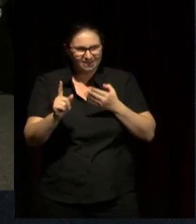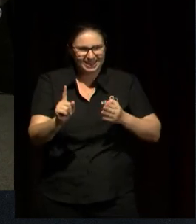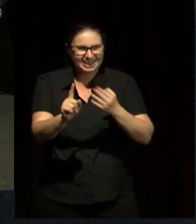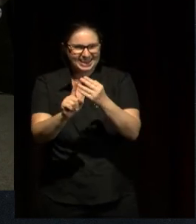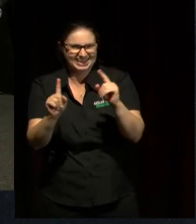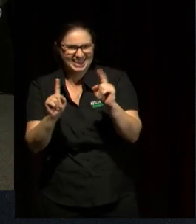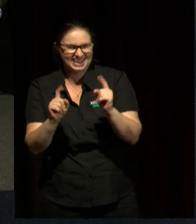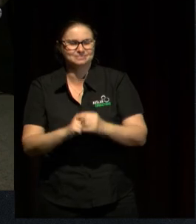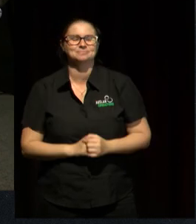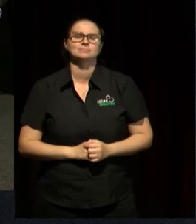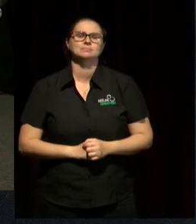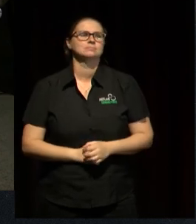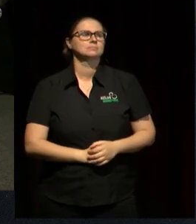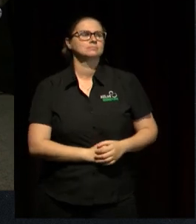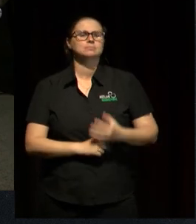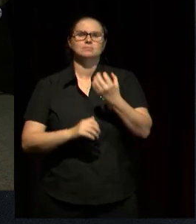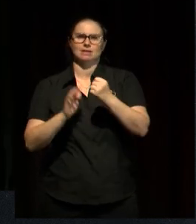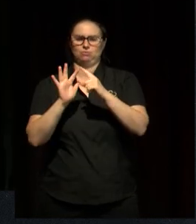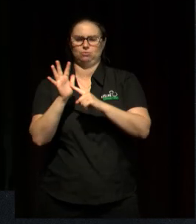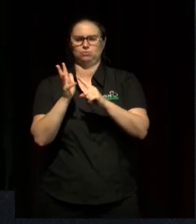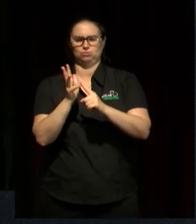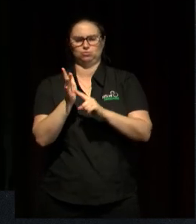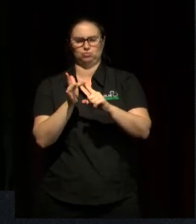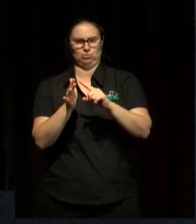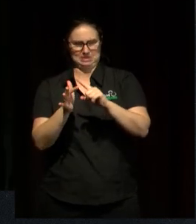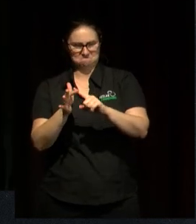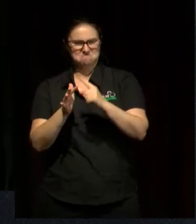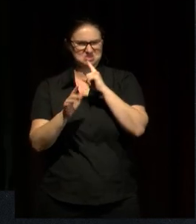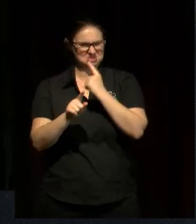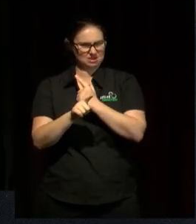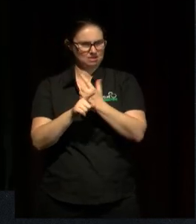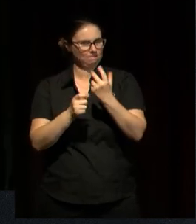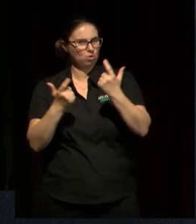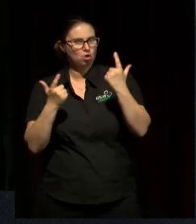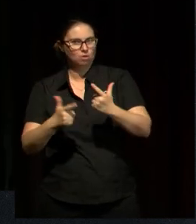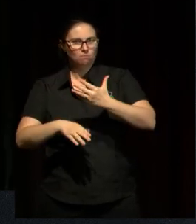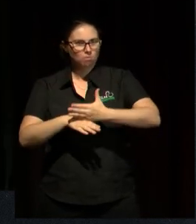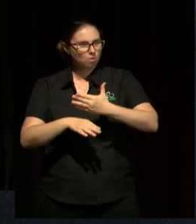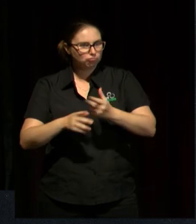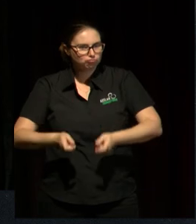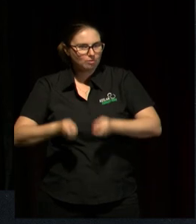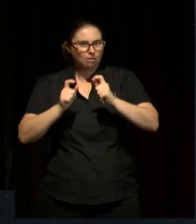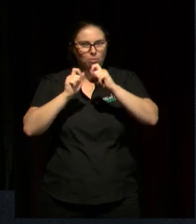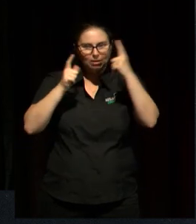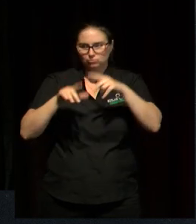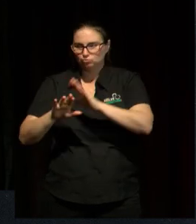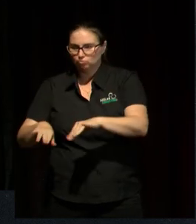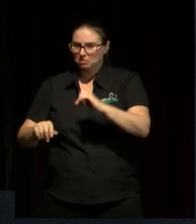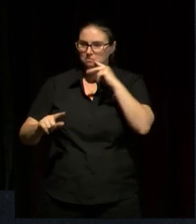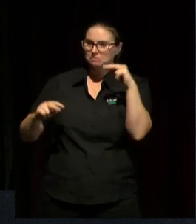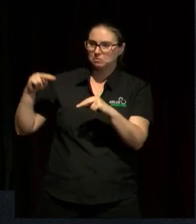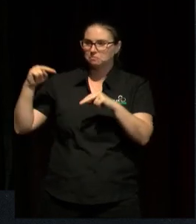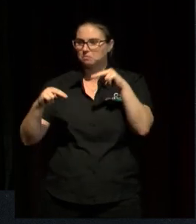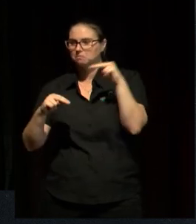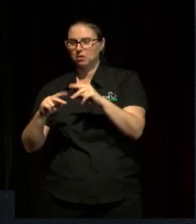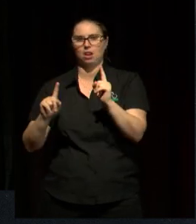So Julie says, while lots of work has been done in raising awareness of the importance of children's views, how